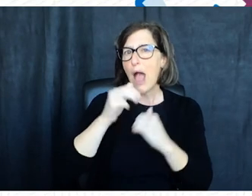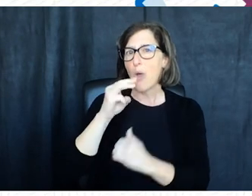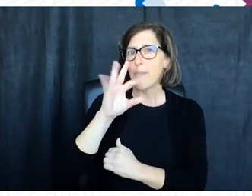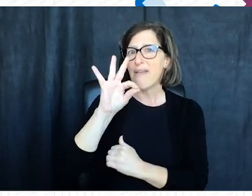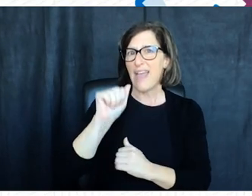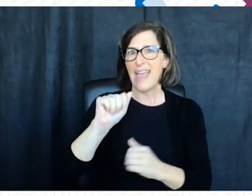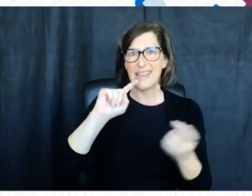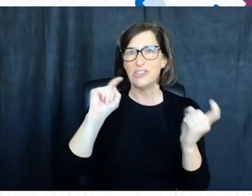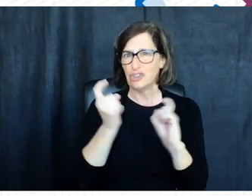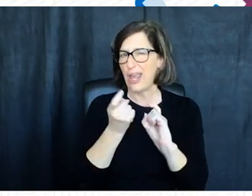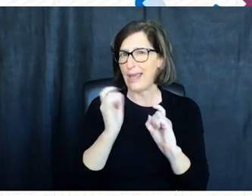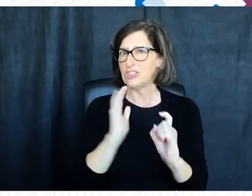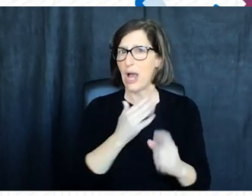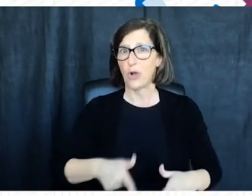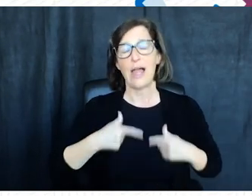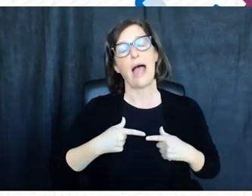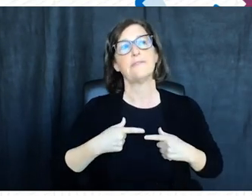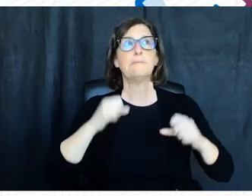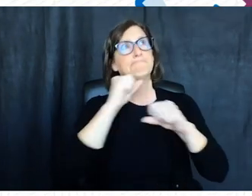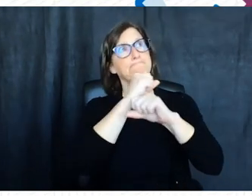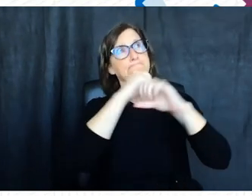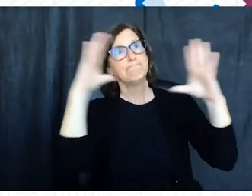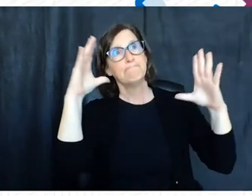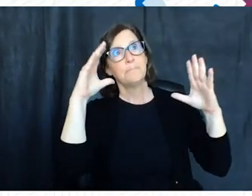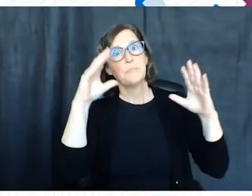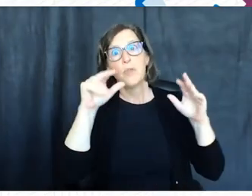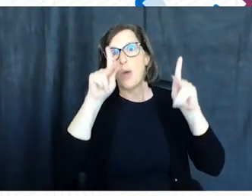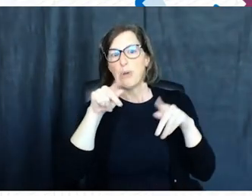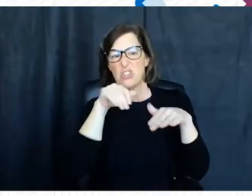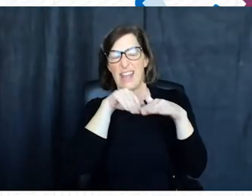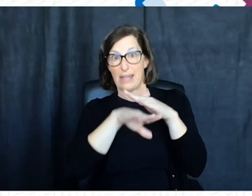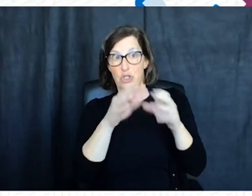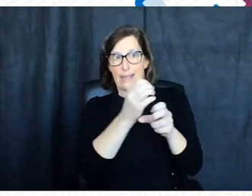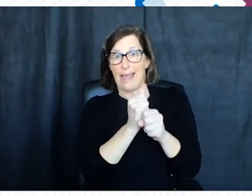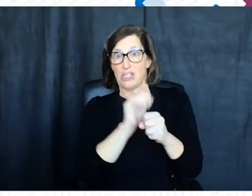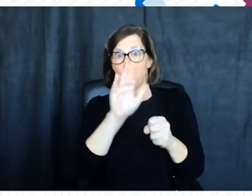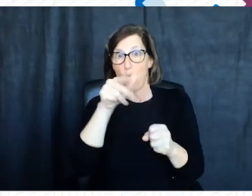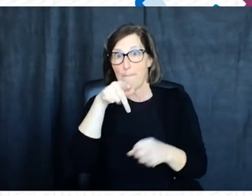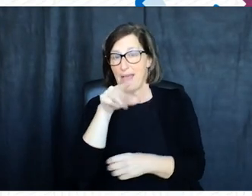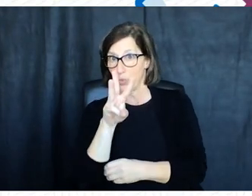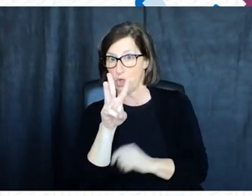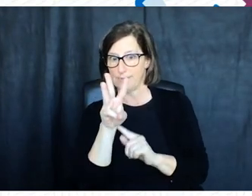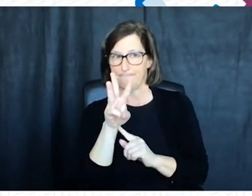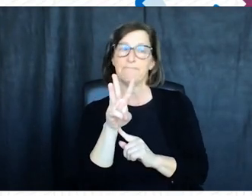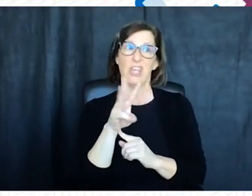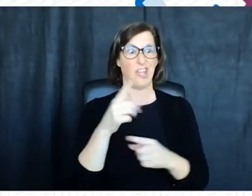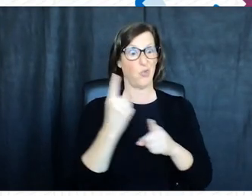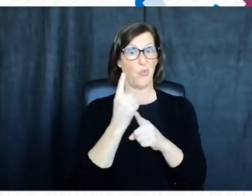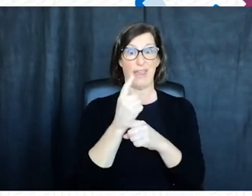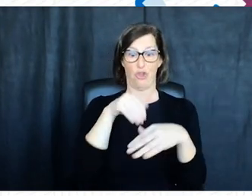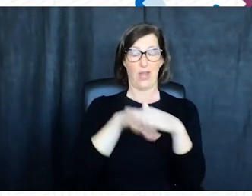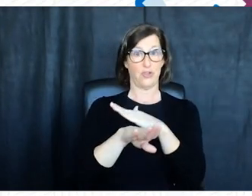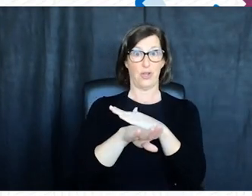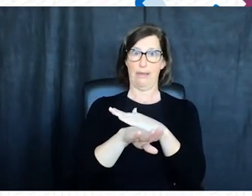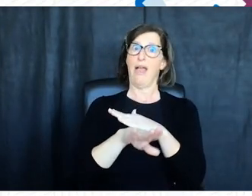how mfa can make a difference in our lives imagine a scenario where a hacker manages to obtain your password in a conventional